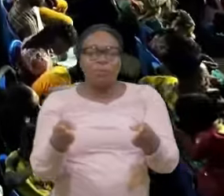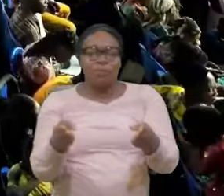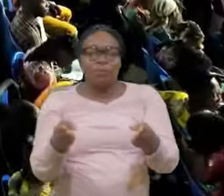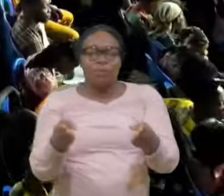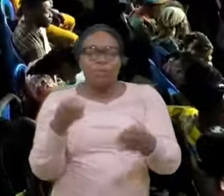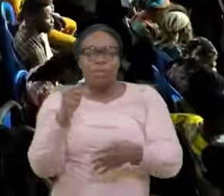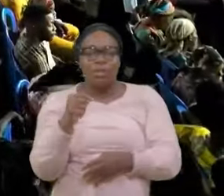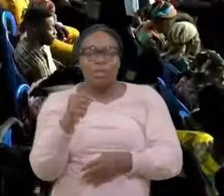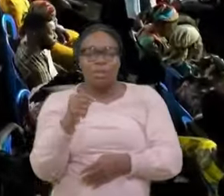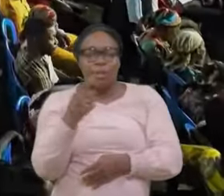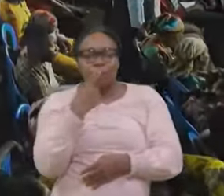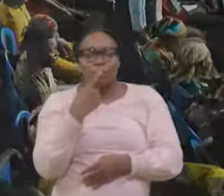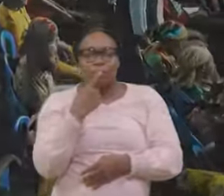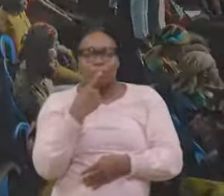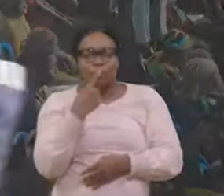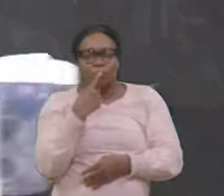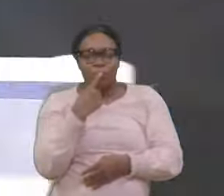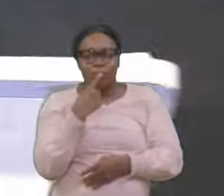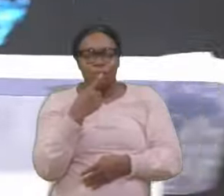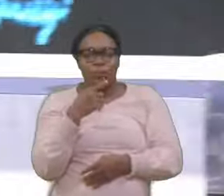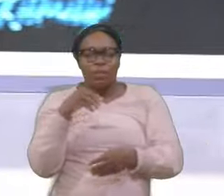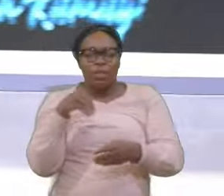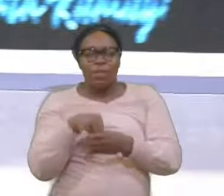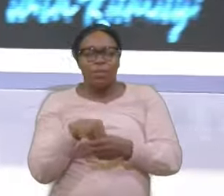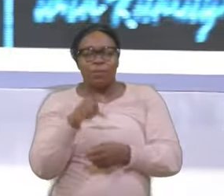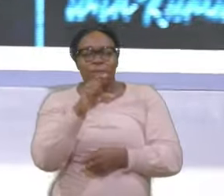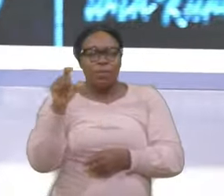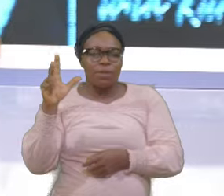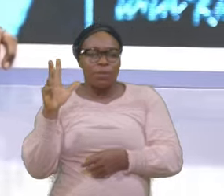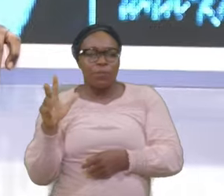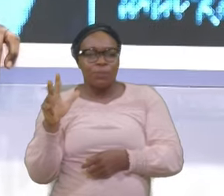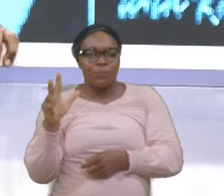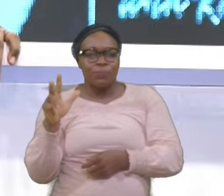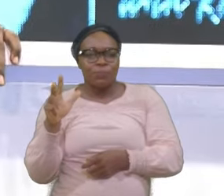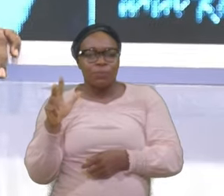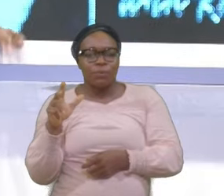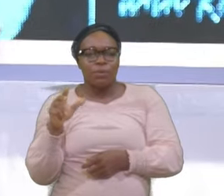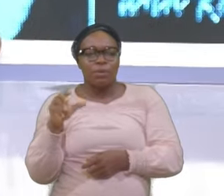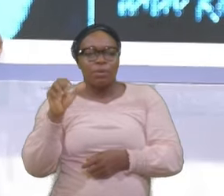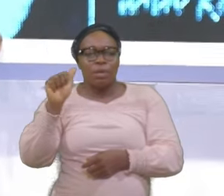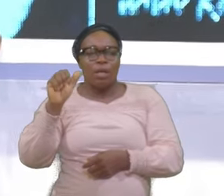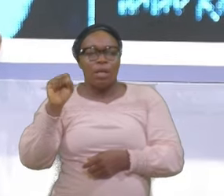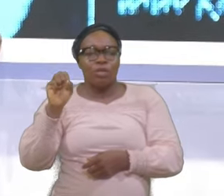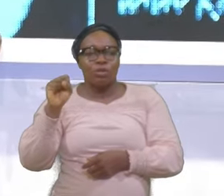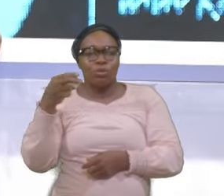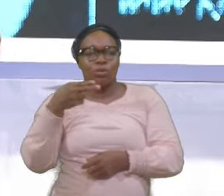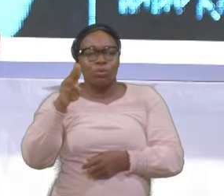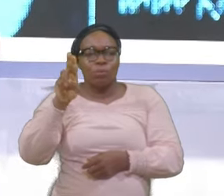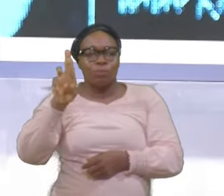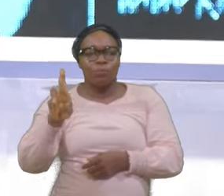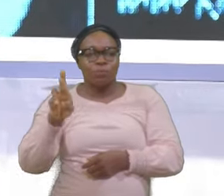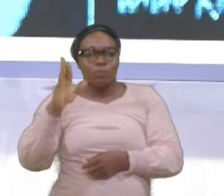Lips Look at Verse 3 There In verse 3 It says I shall Shall not Save